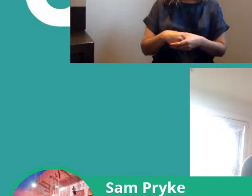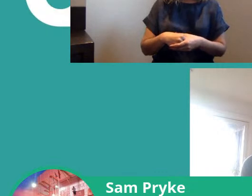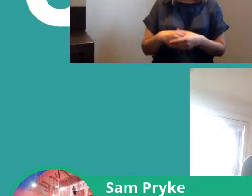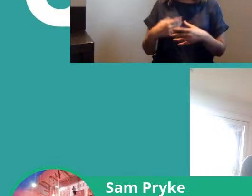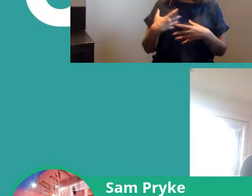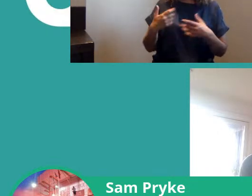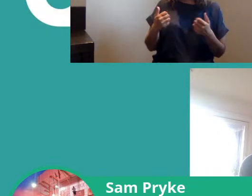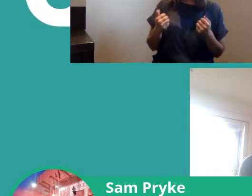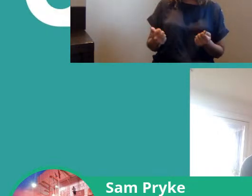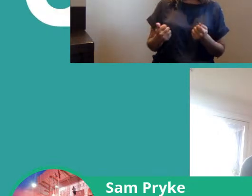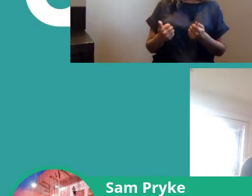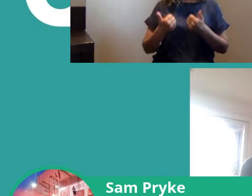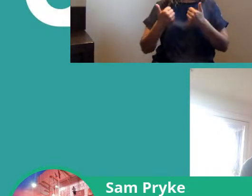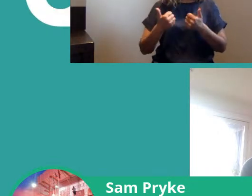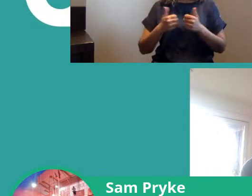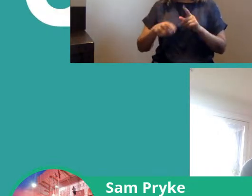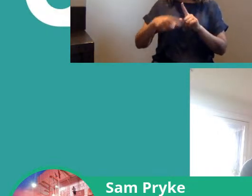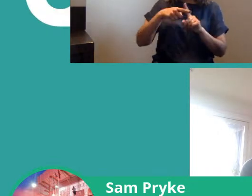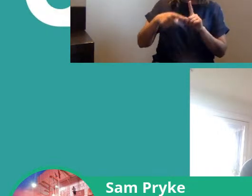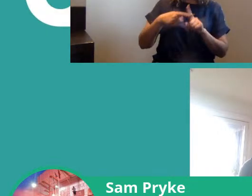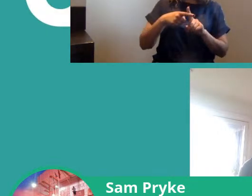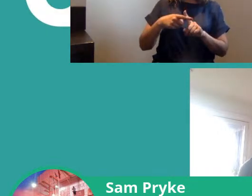productive and effective and positive